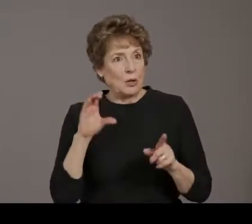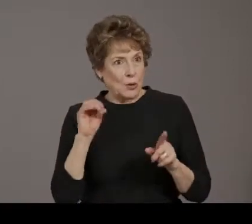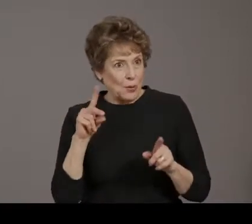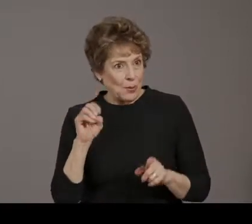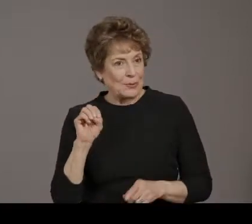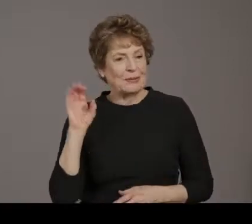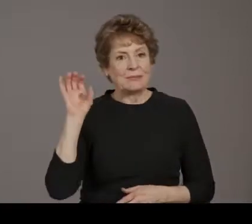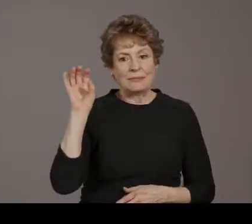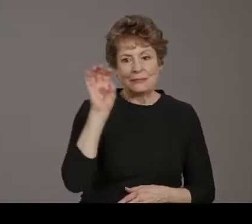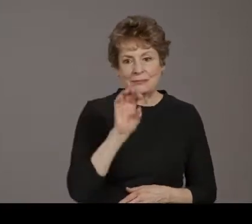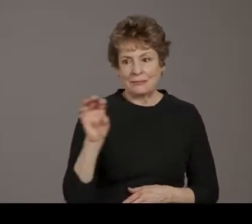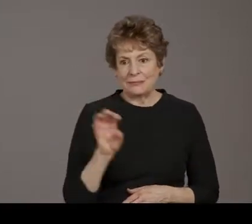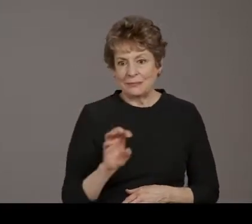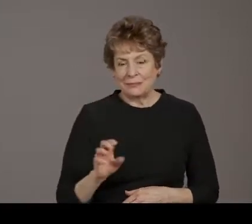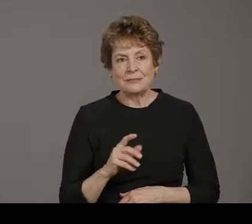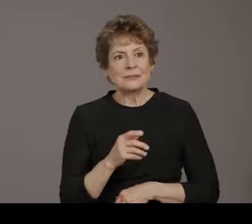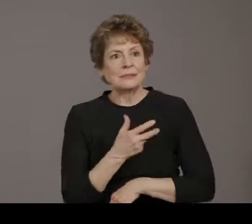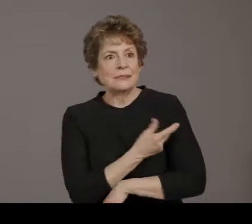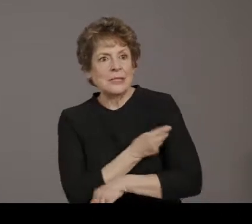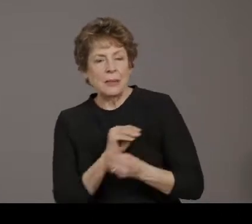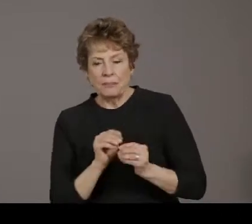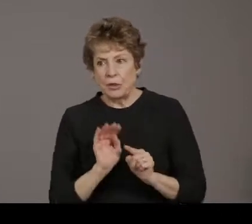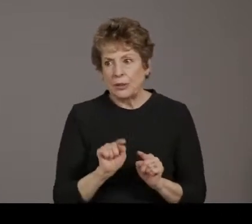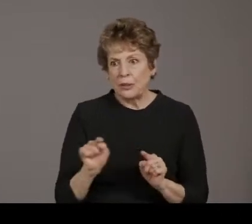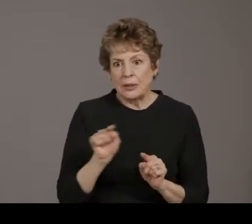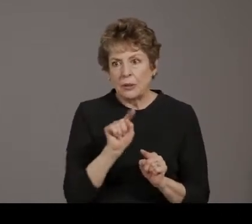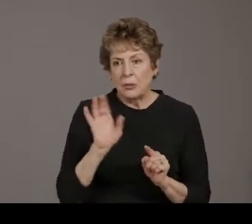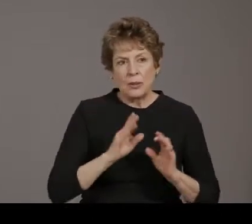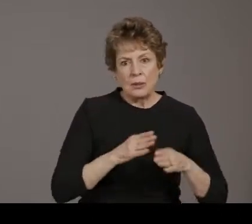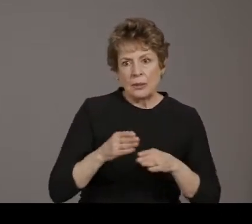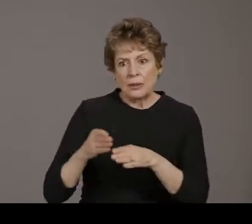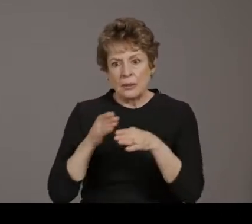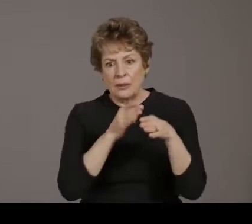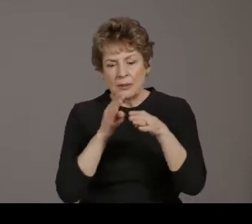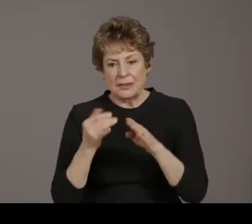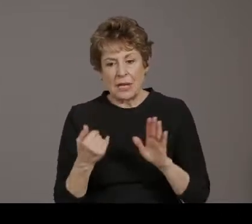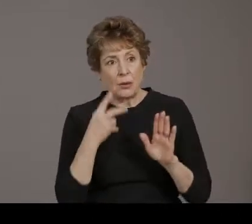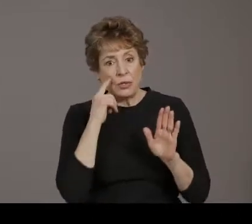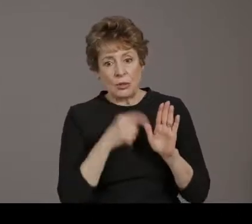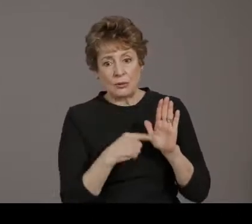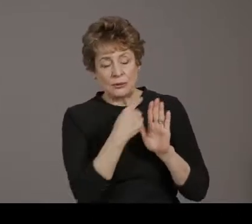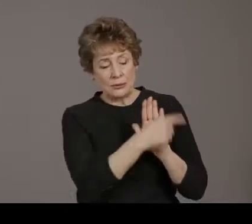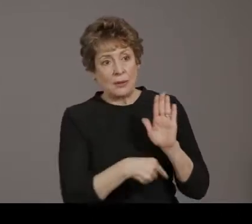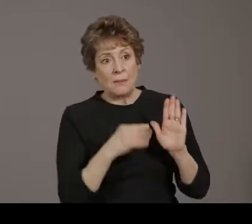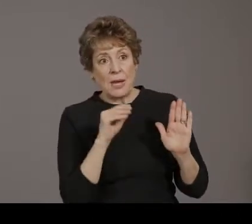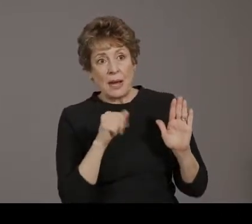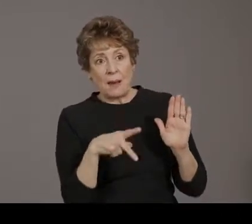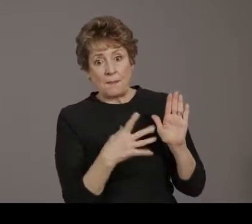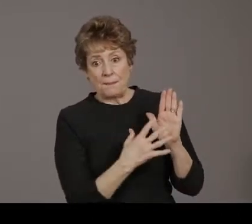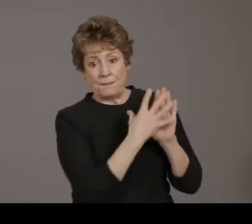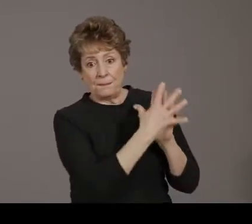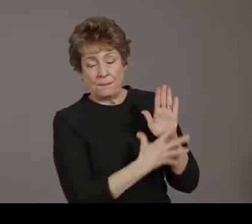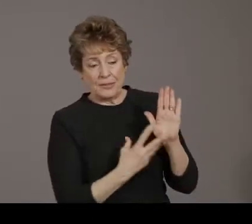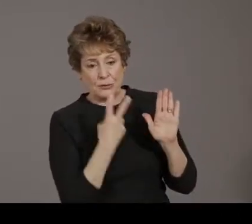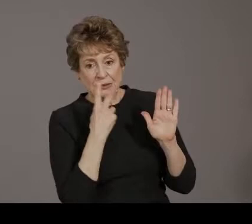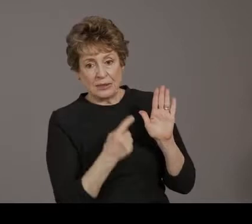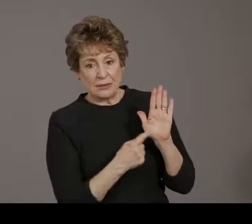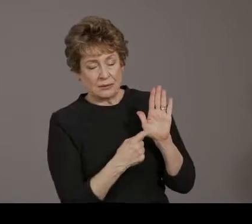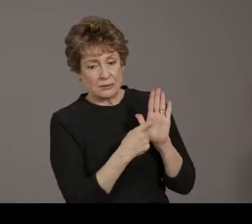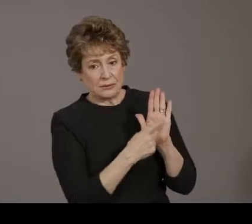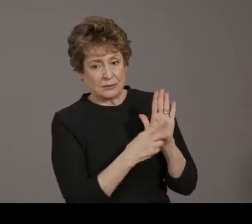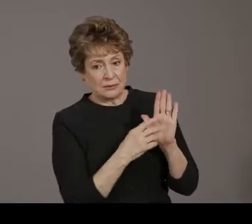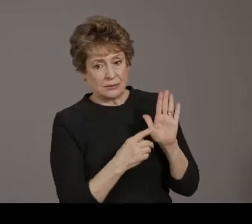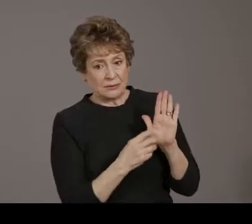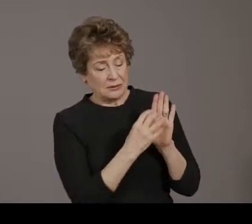now it's just showing the number of doses per zip code that have been administered. We are looking for